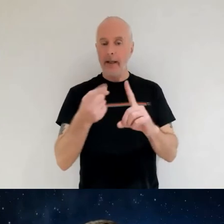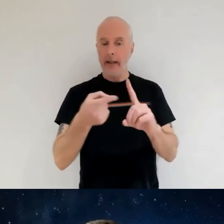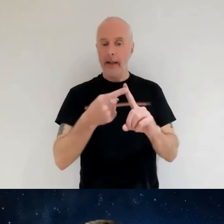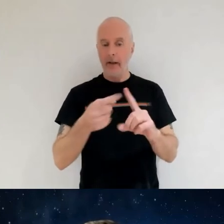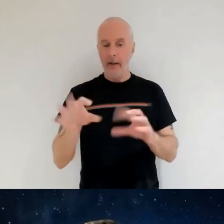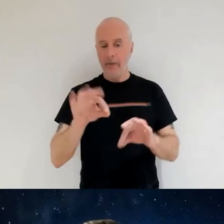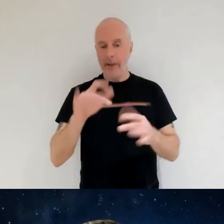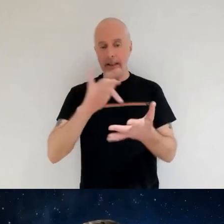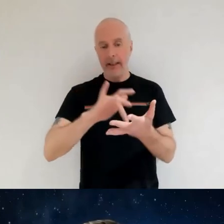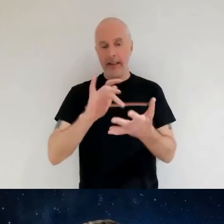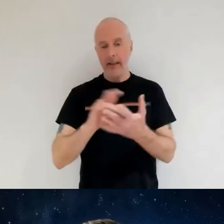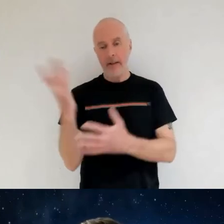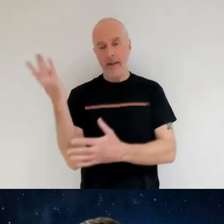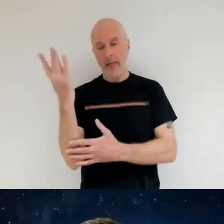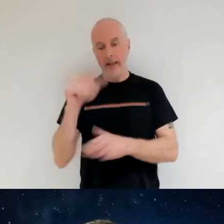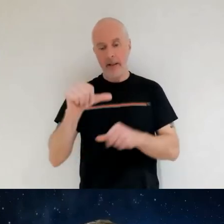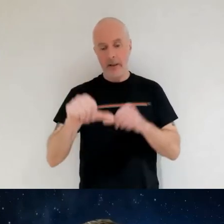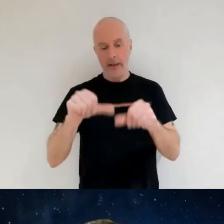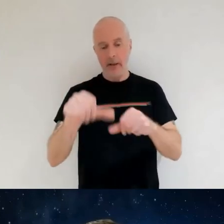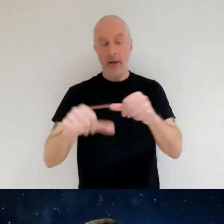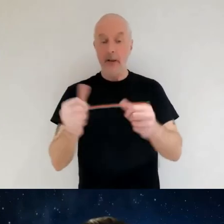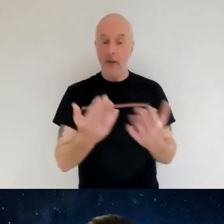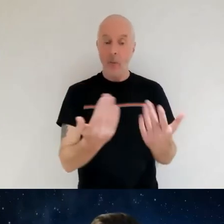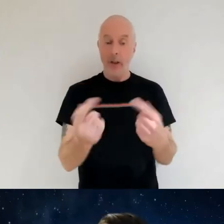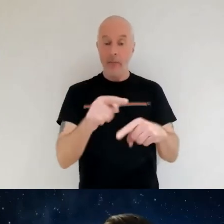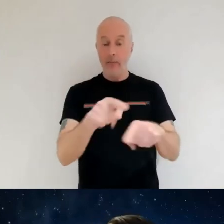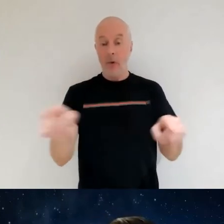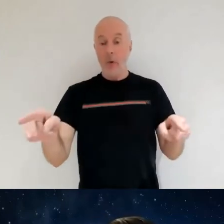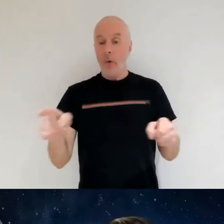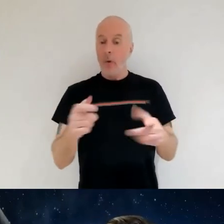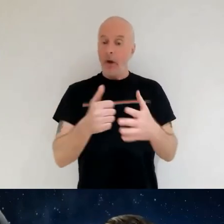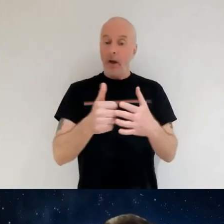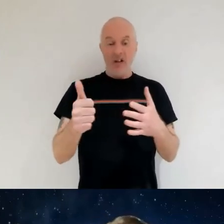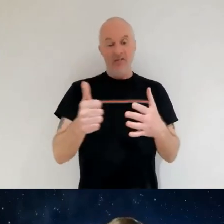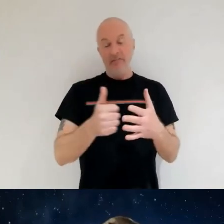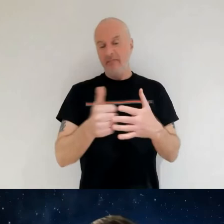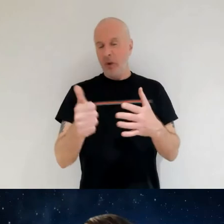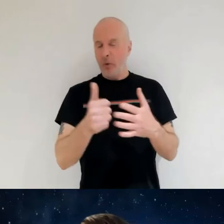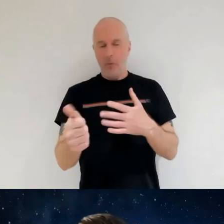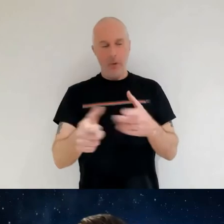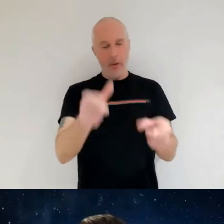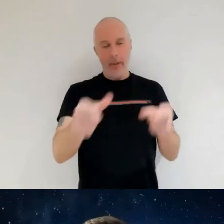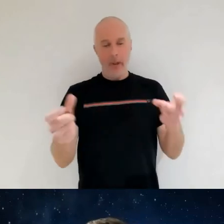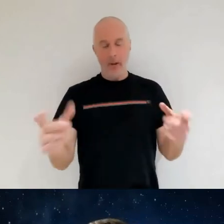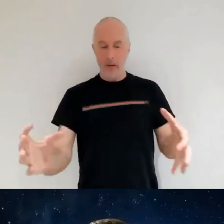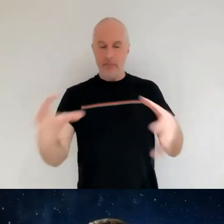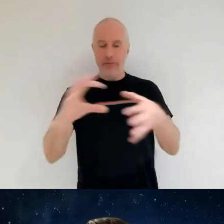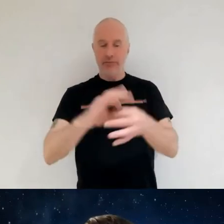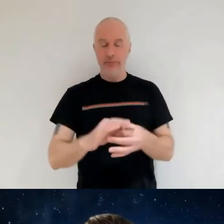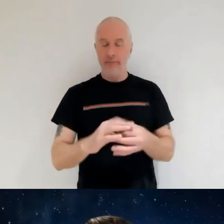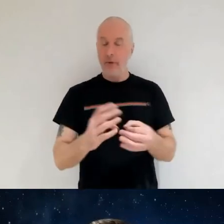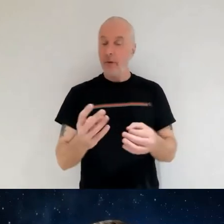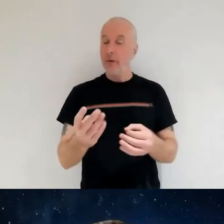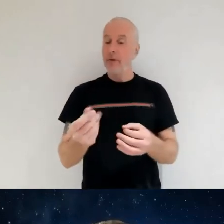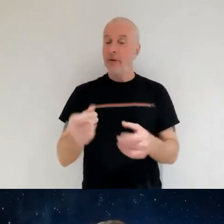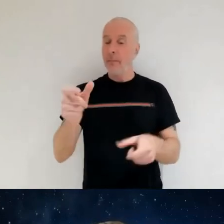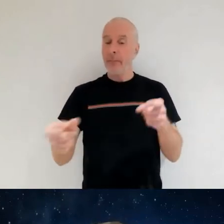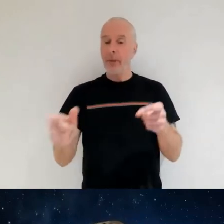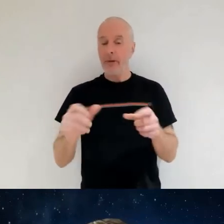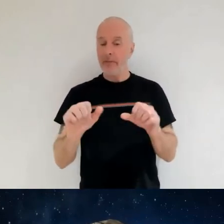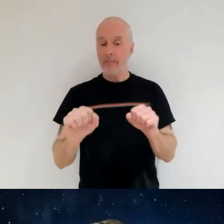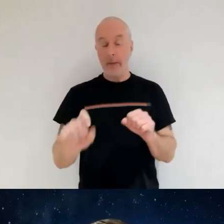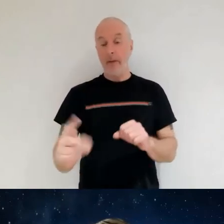um welcome to all our usual uh attendees um this evening for those that haven't joined before i'm just going to spend a few moments going through some of our